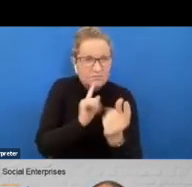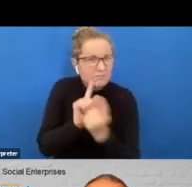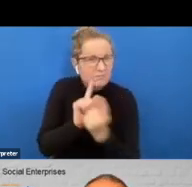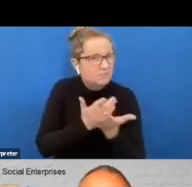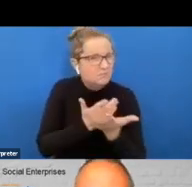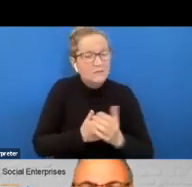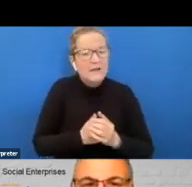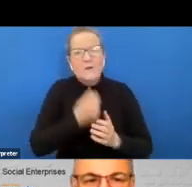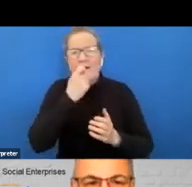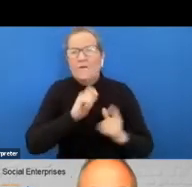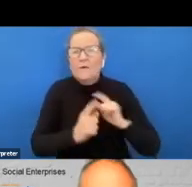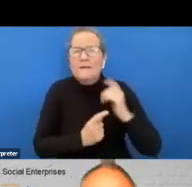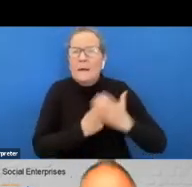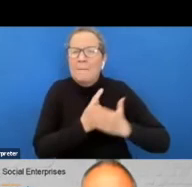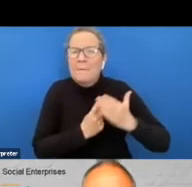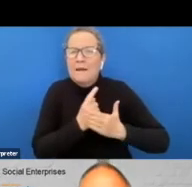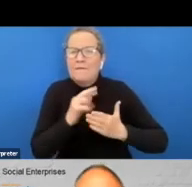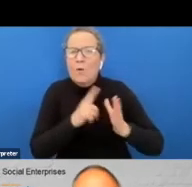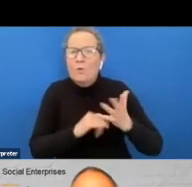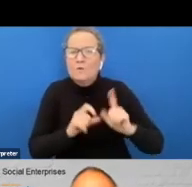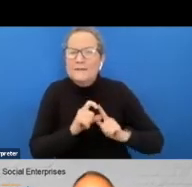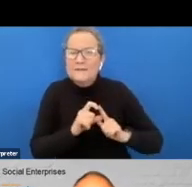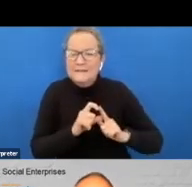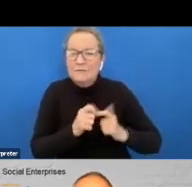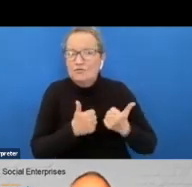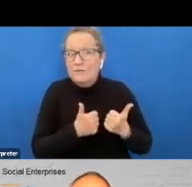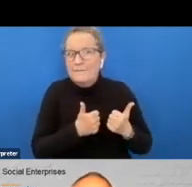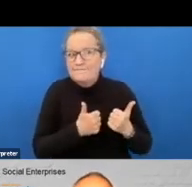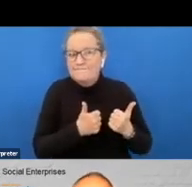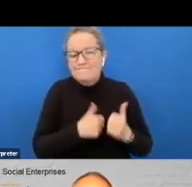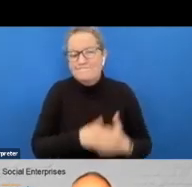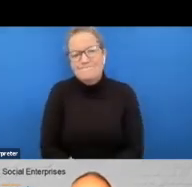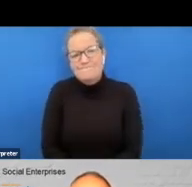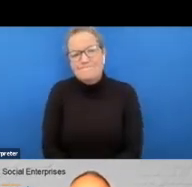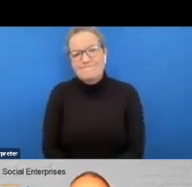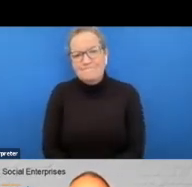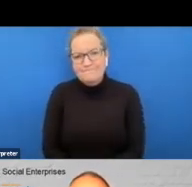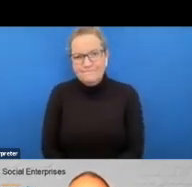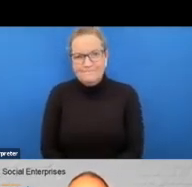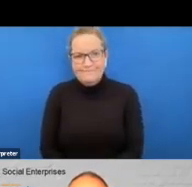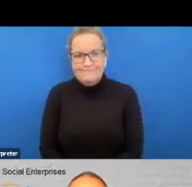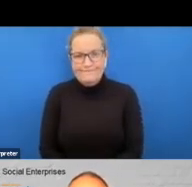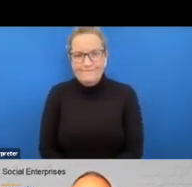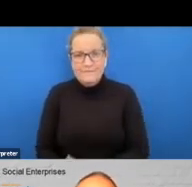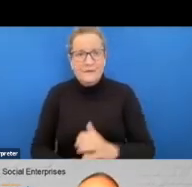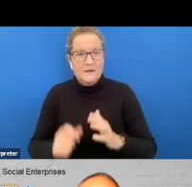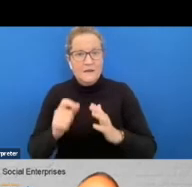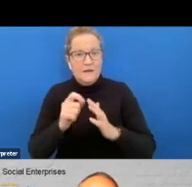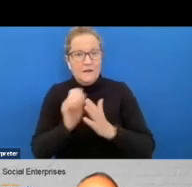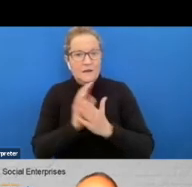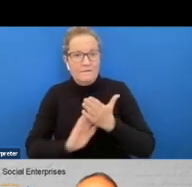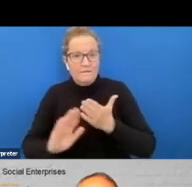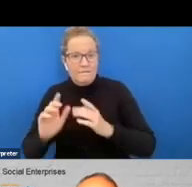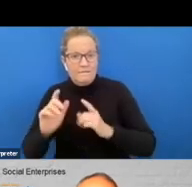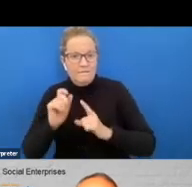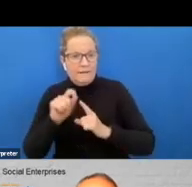things happening um for our autistics which is great him as an employer of many people